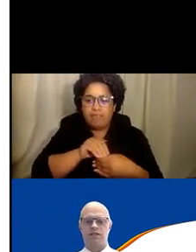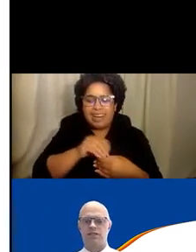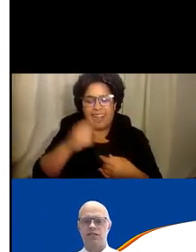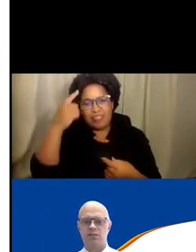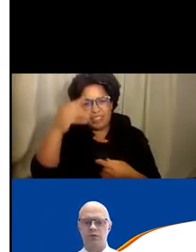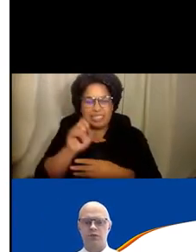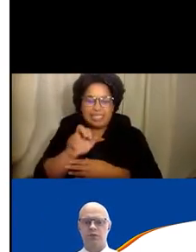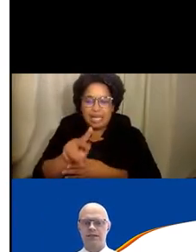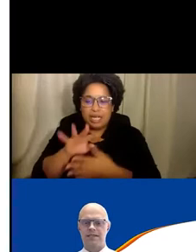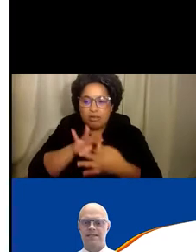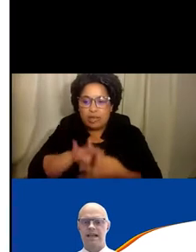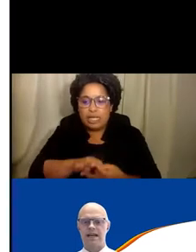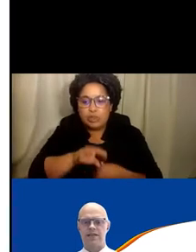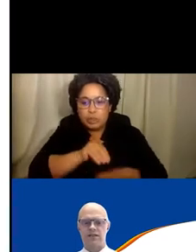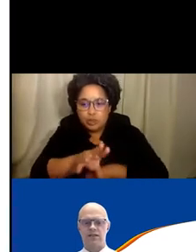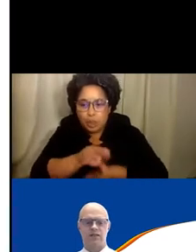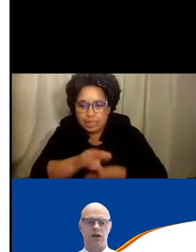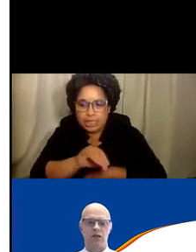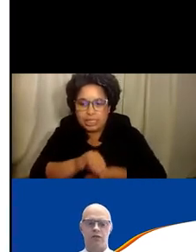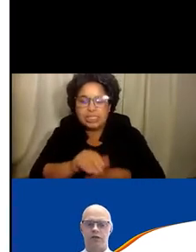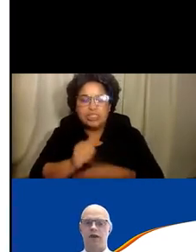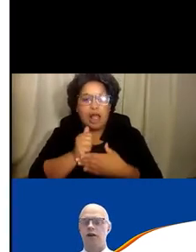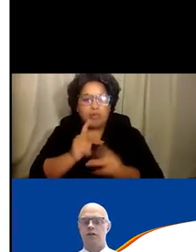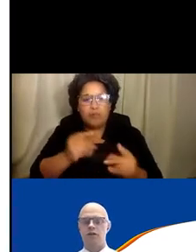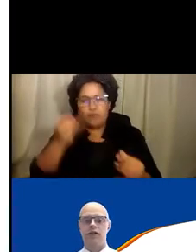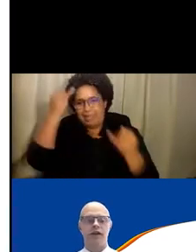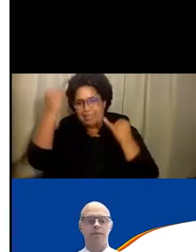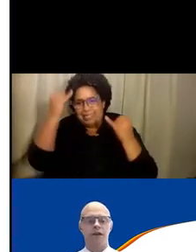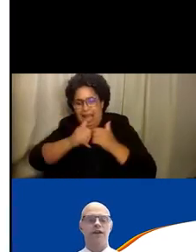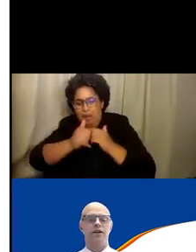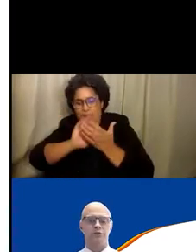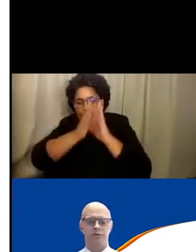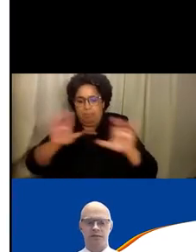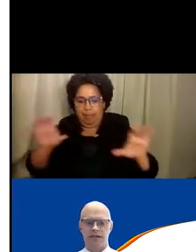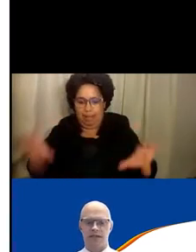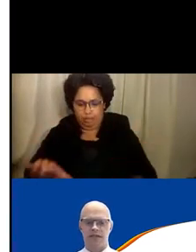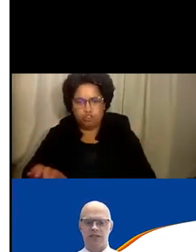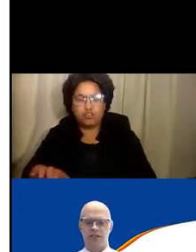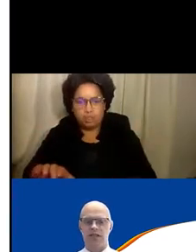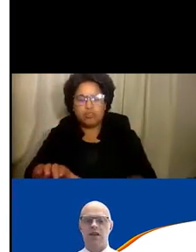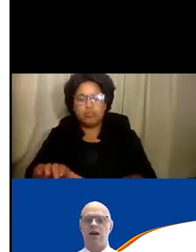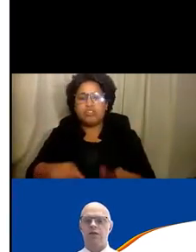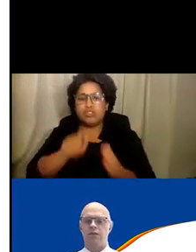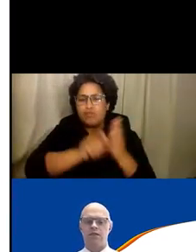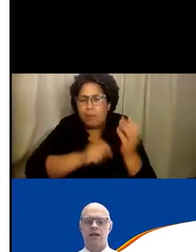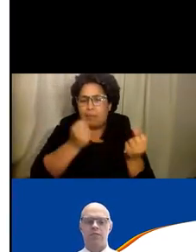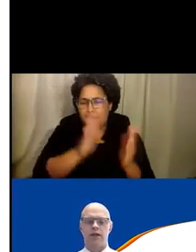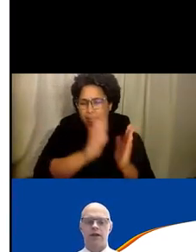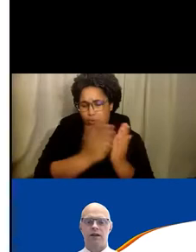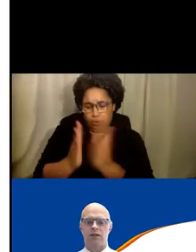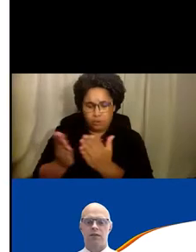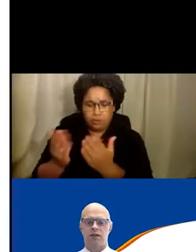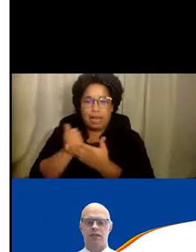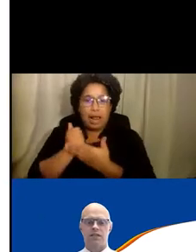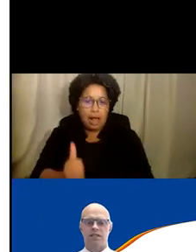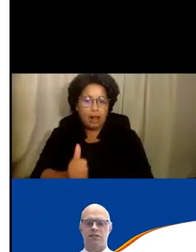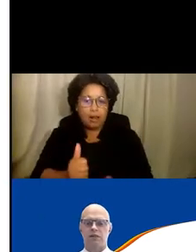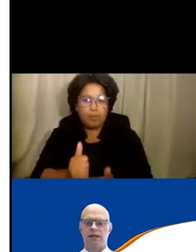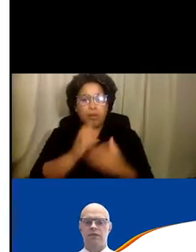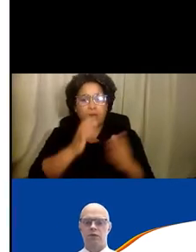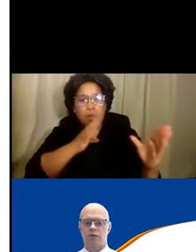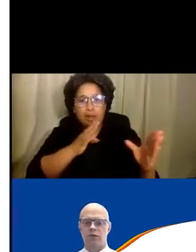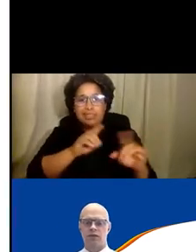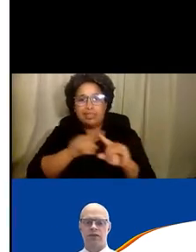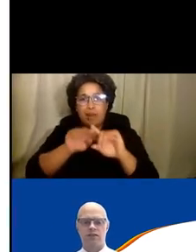and organizations move from ideas to action. She's authored a number of publications, which help organizations